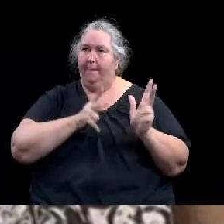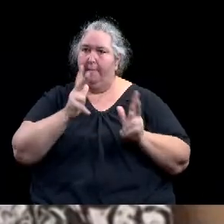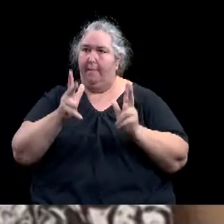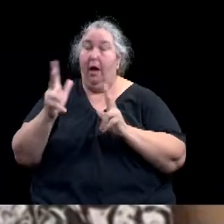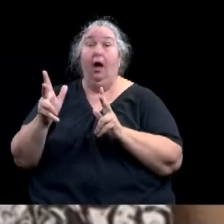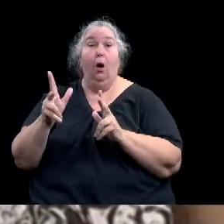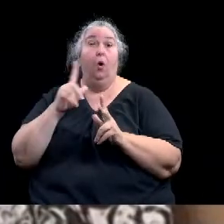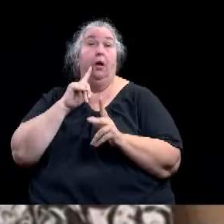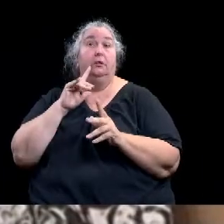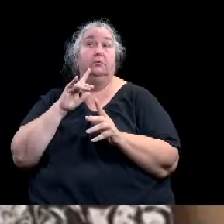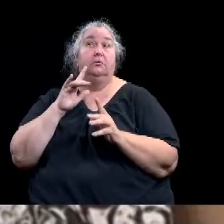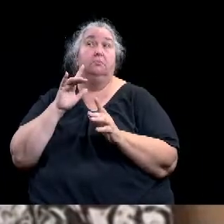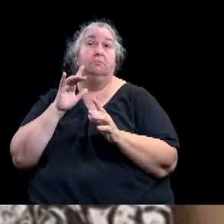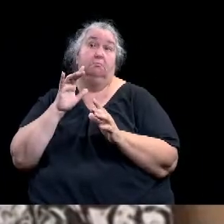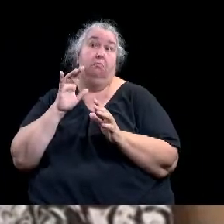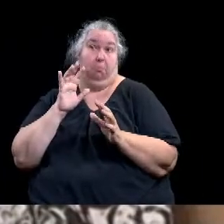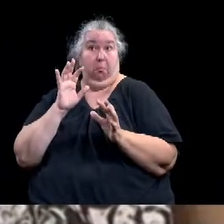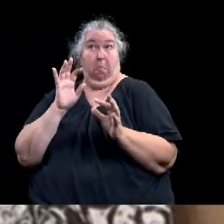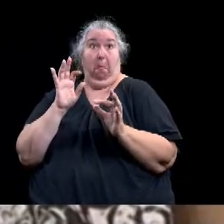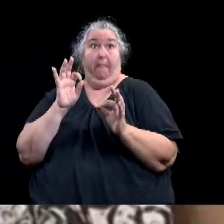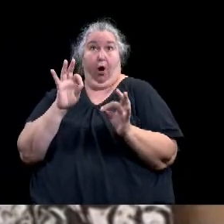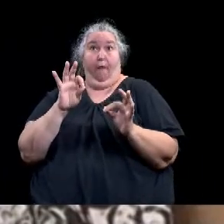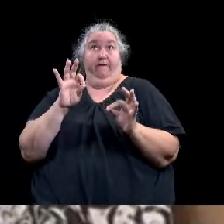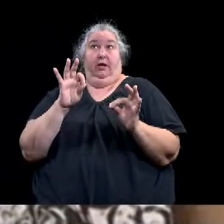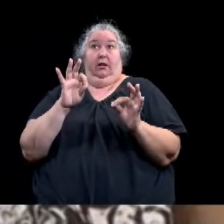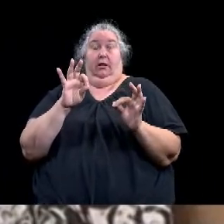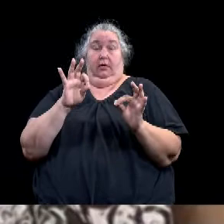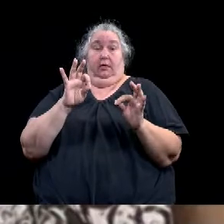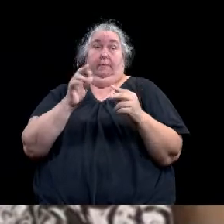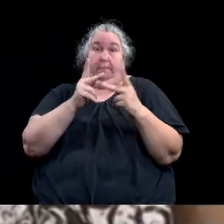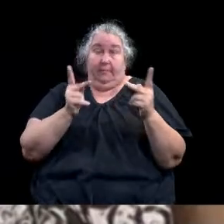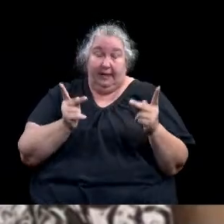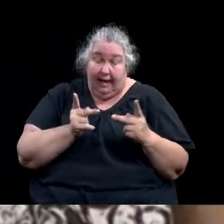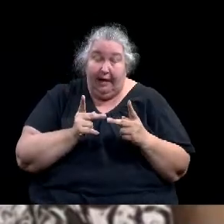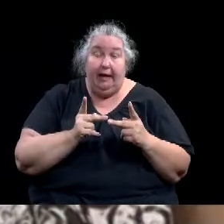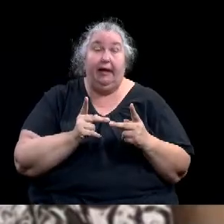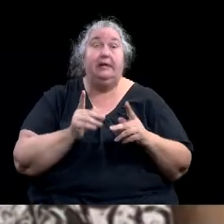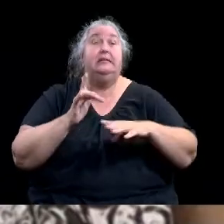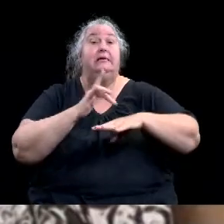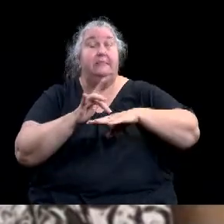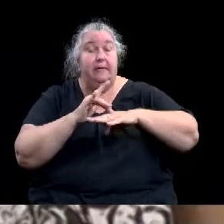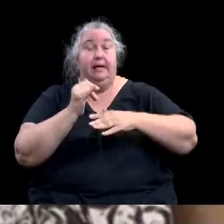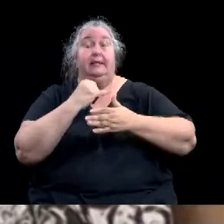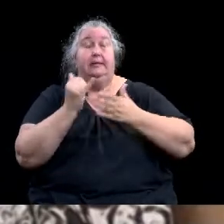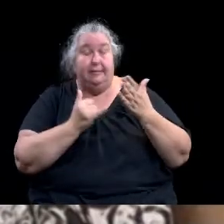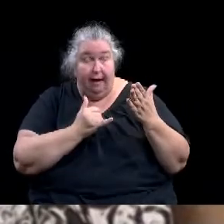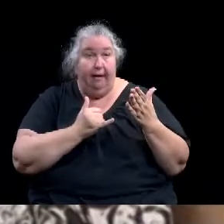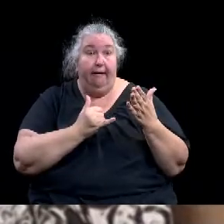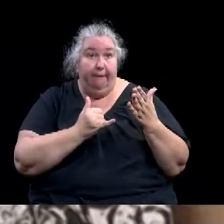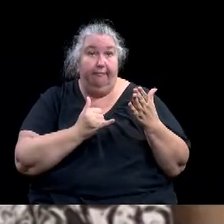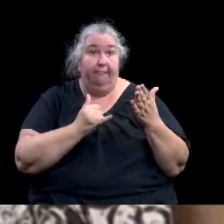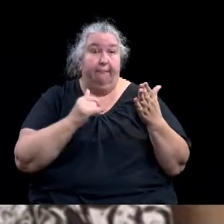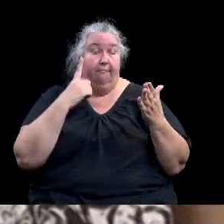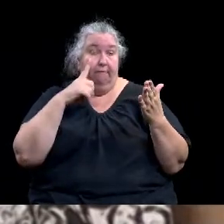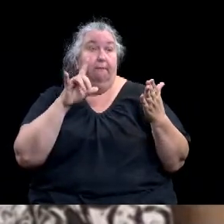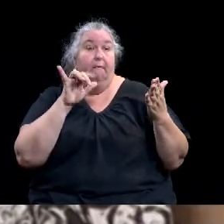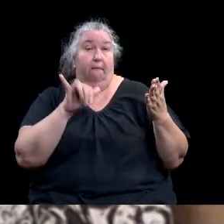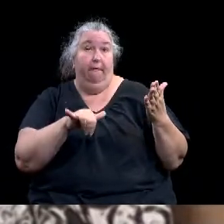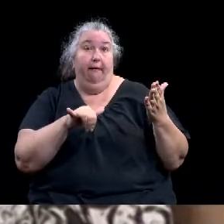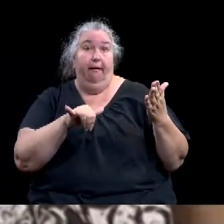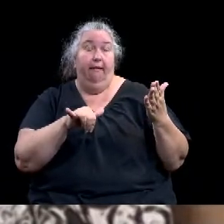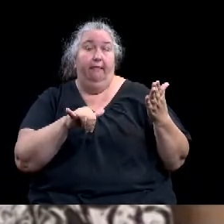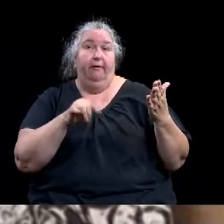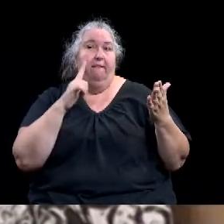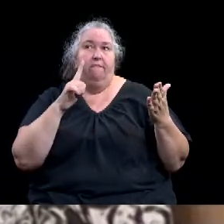that we have for our, um, our COVID restrictions is parking that is, is going to take, I mean, but I know